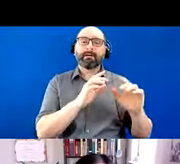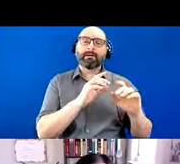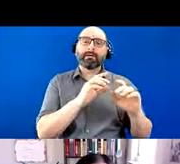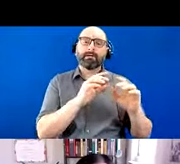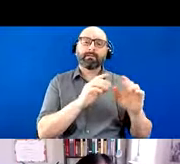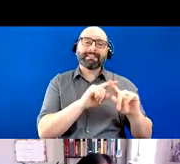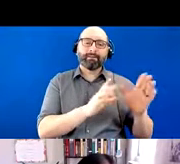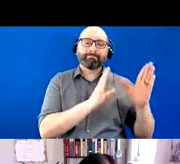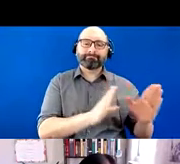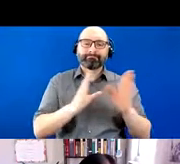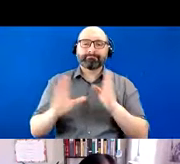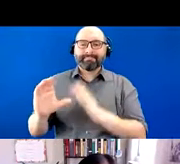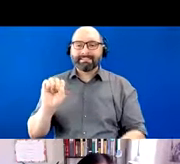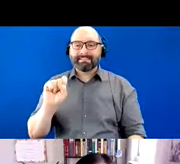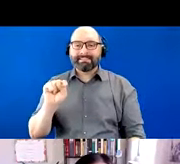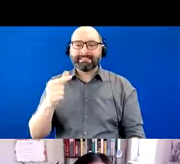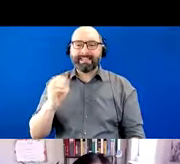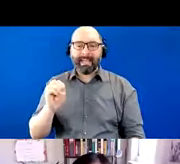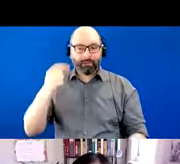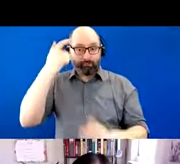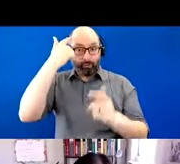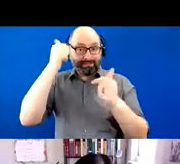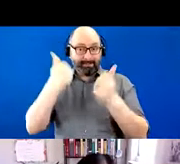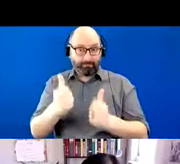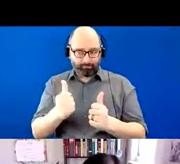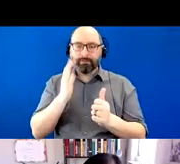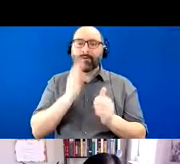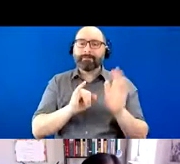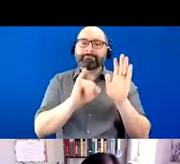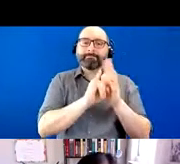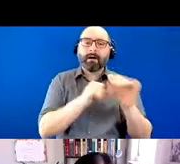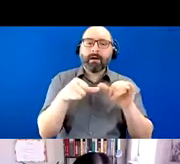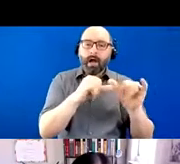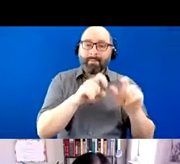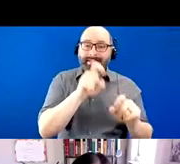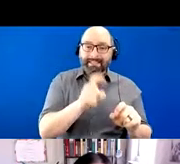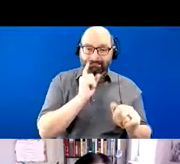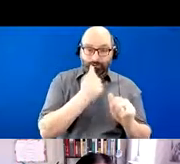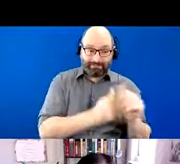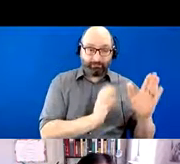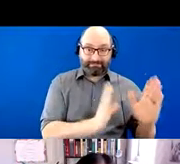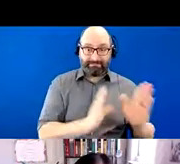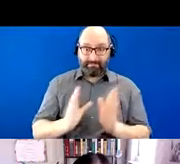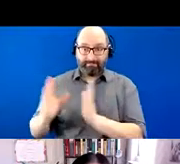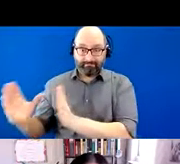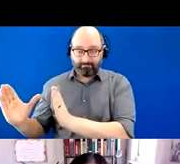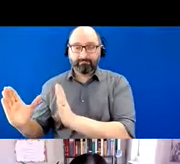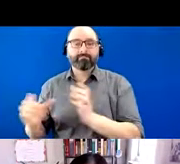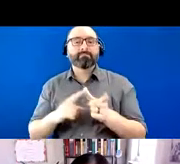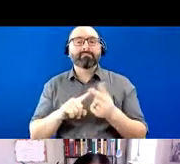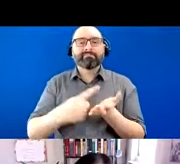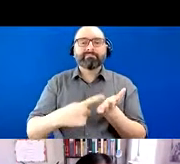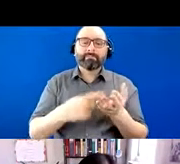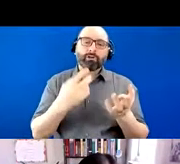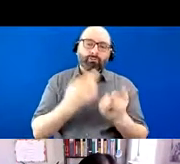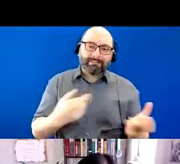We will be identifying common needs associated with each stage. We will discuss resources